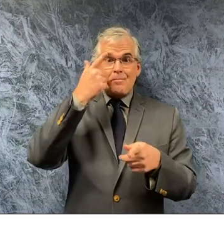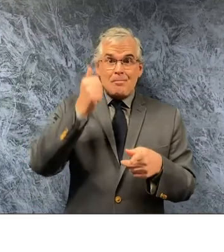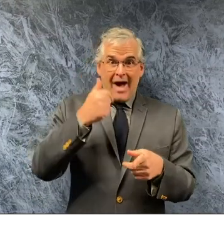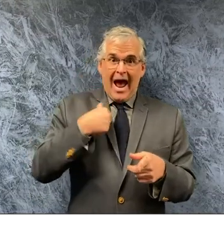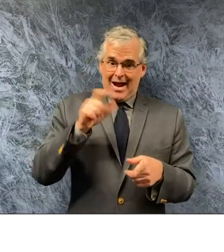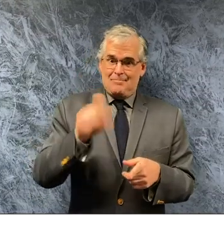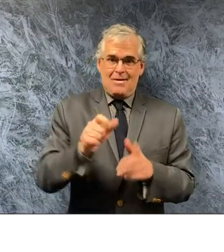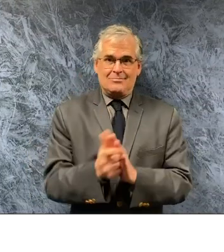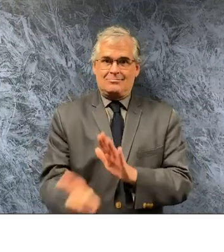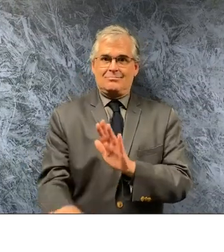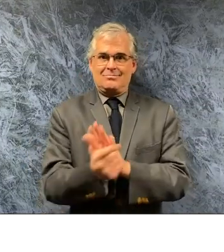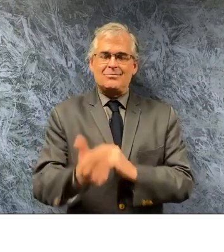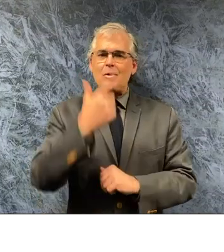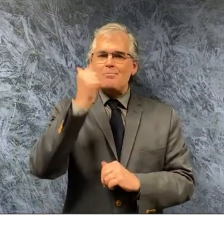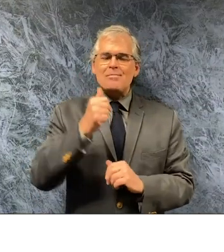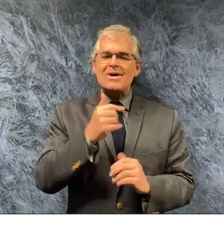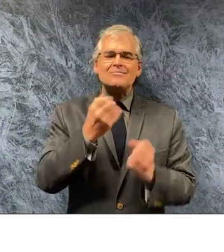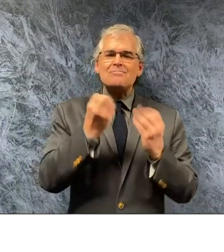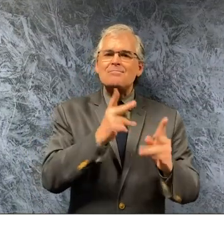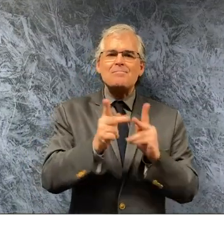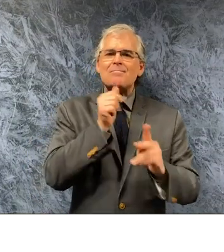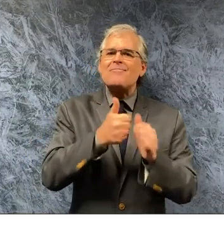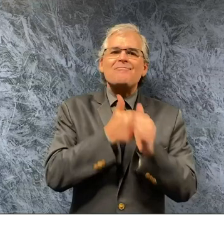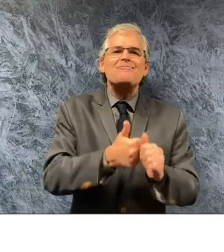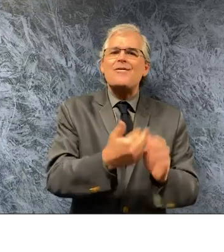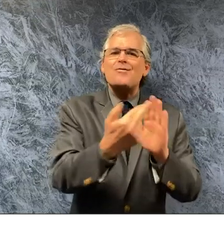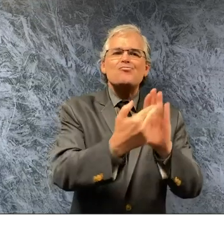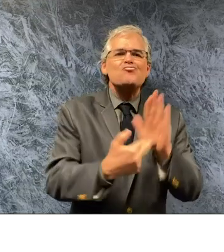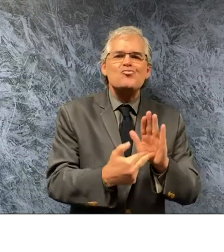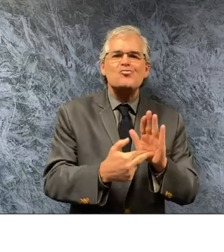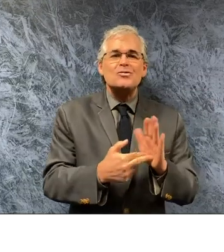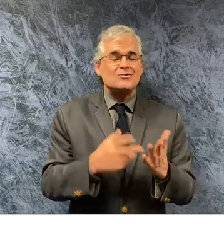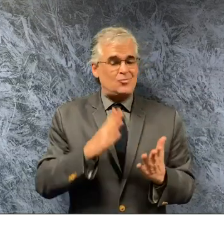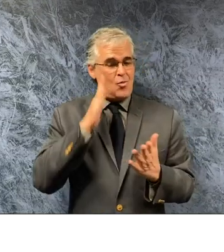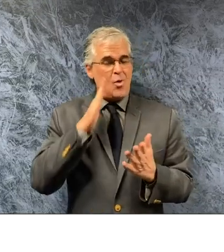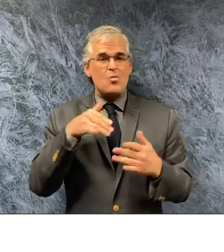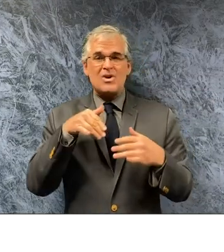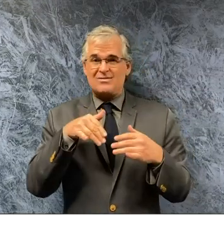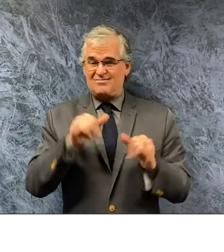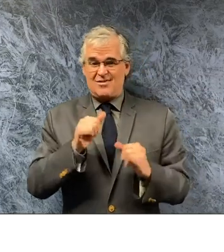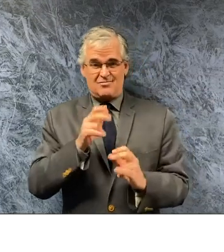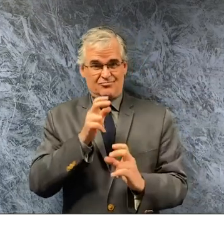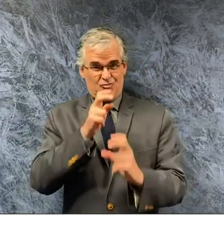and we will continue to tighten the faucet as i say if people don't follow